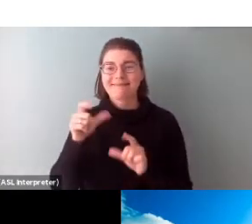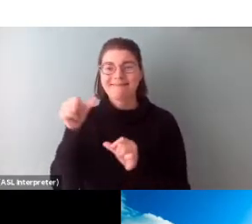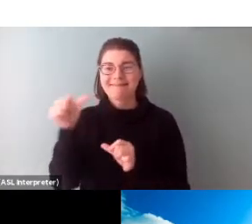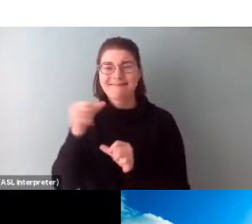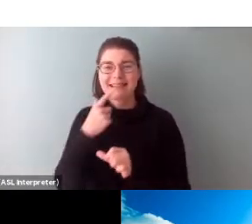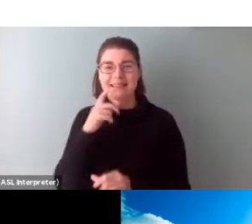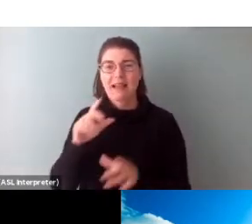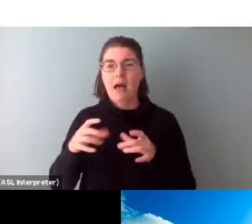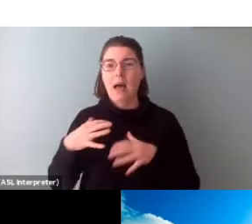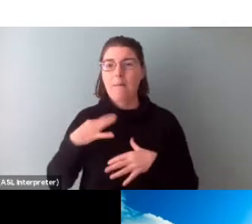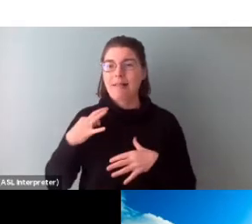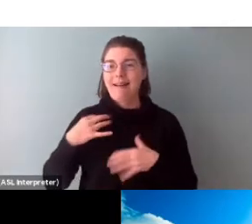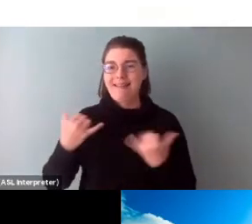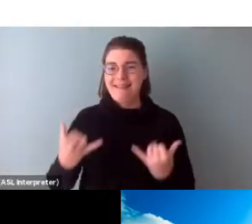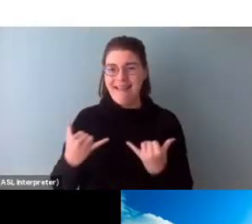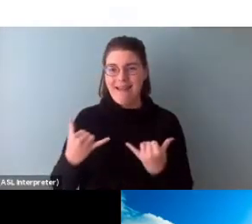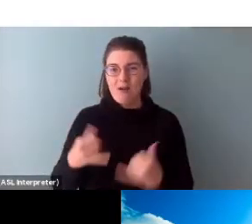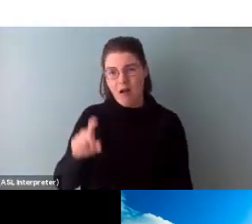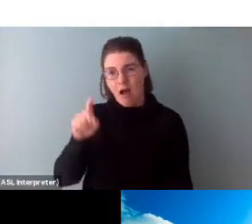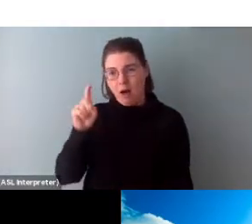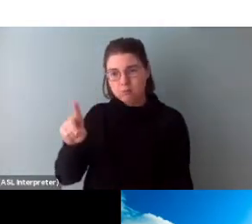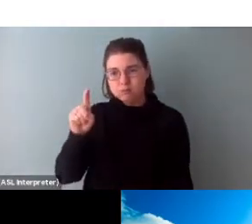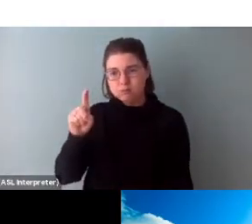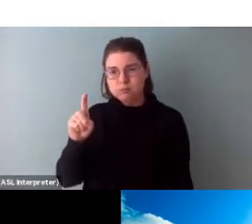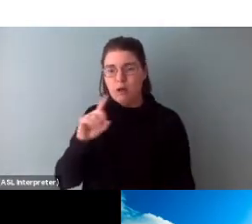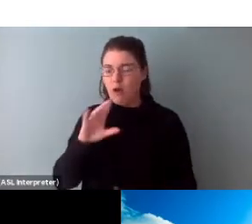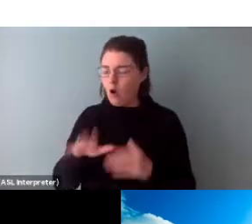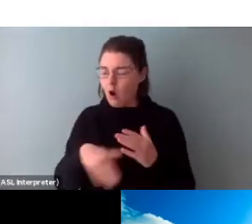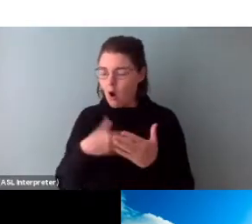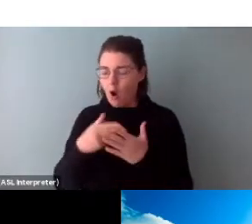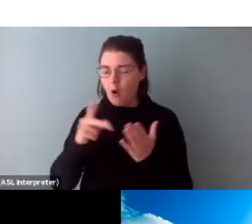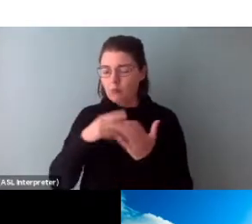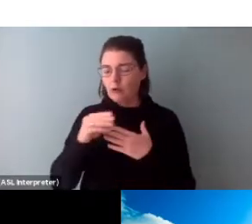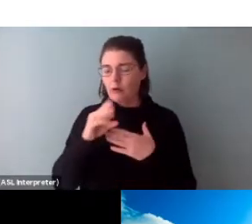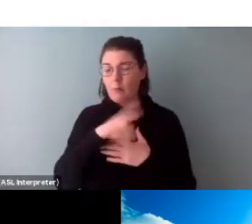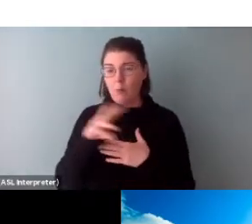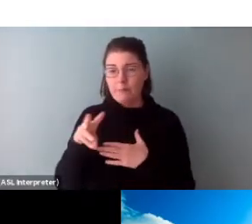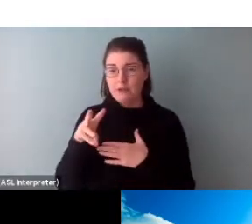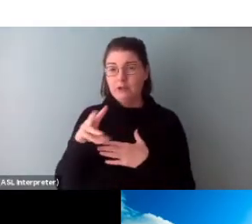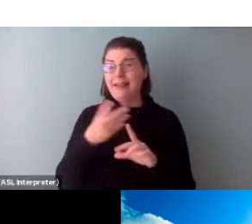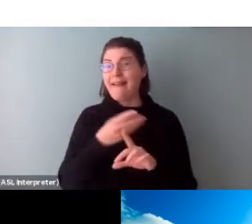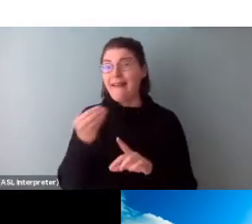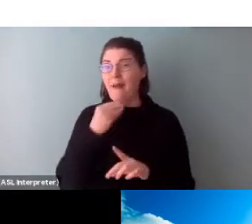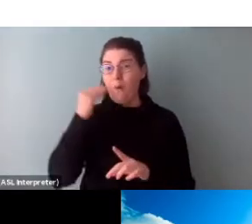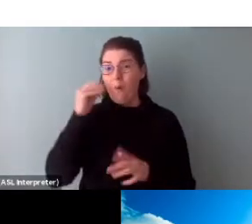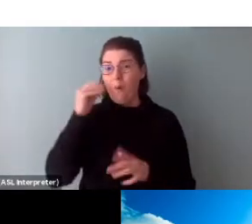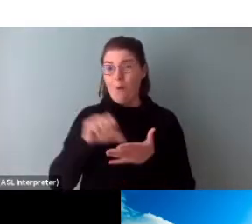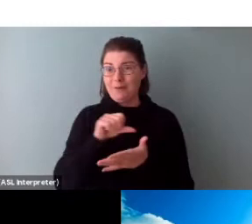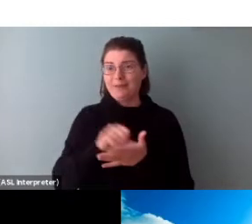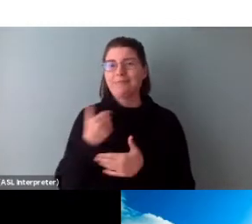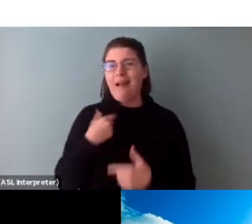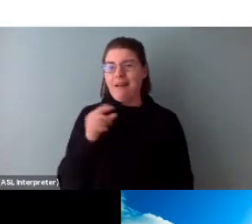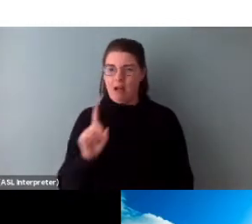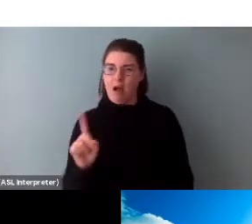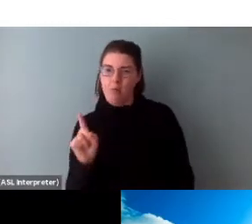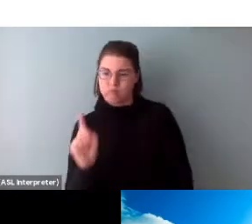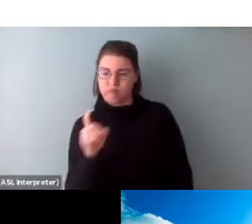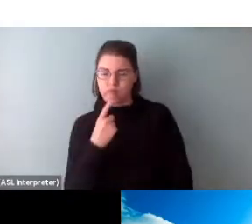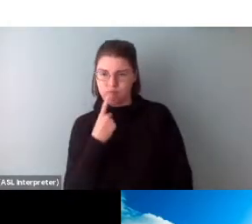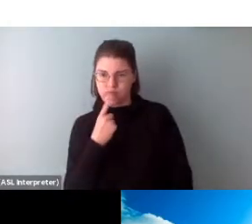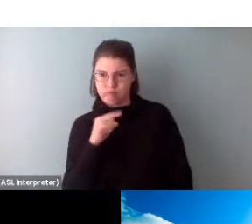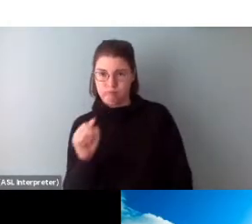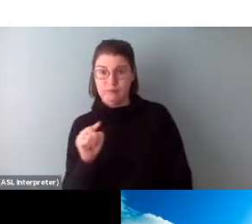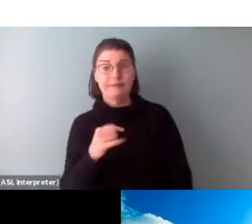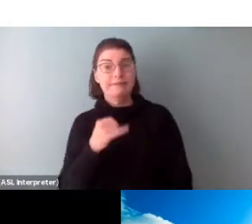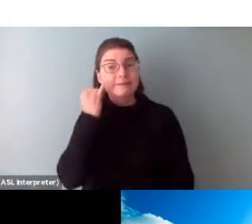that says Apply Now, which is on all program web pages and the home page. Applicants who are